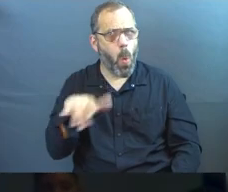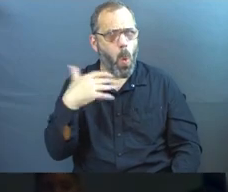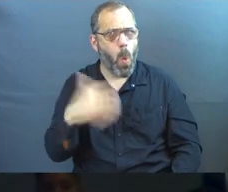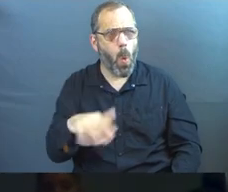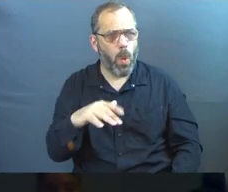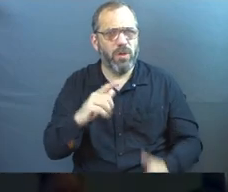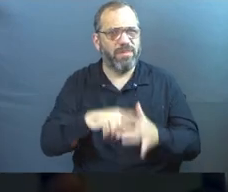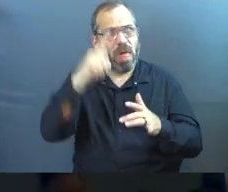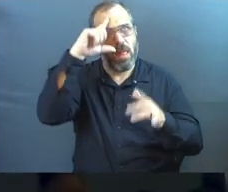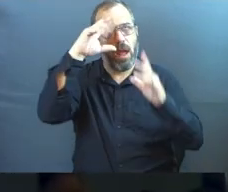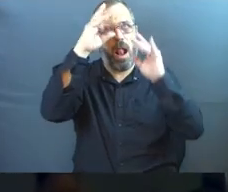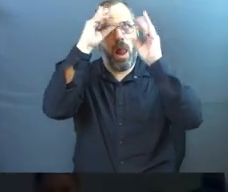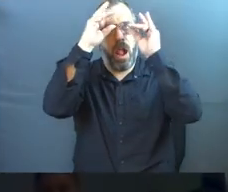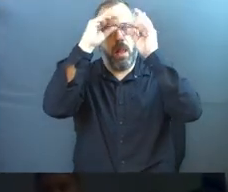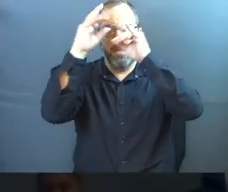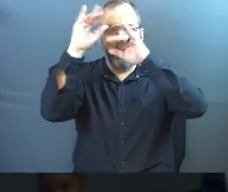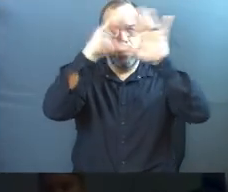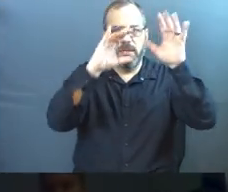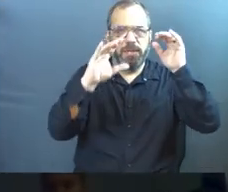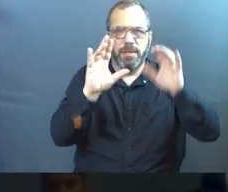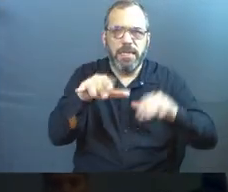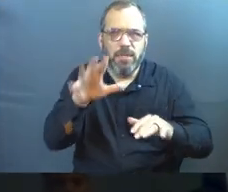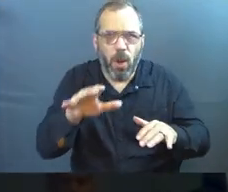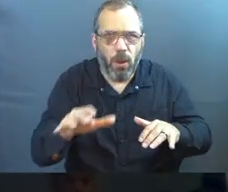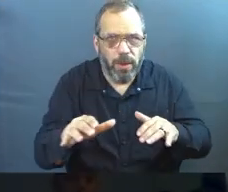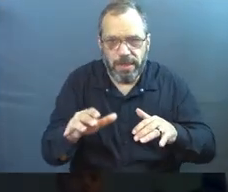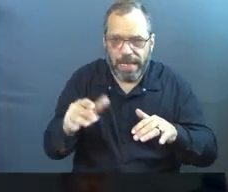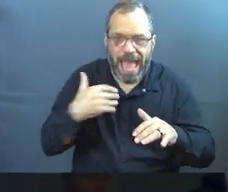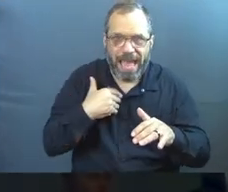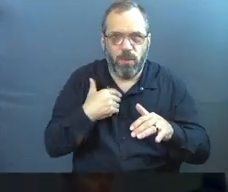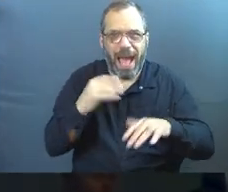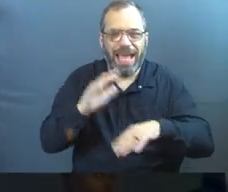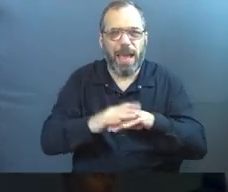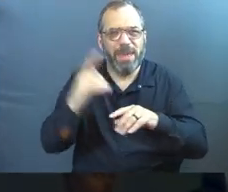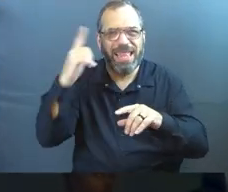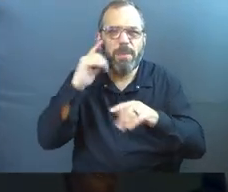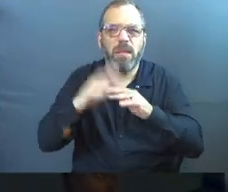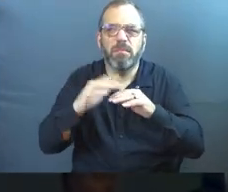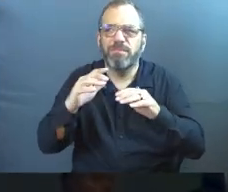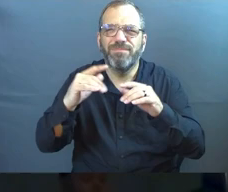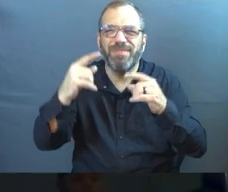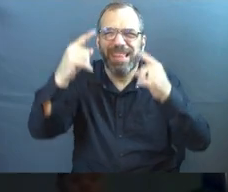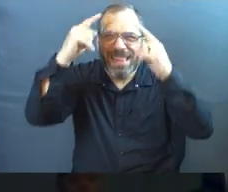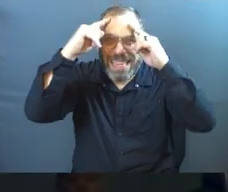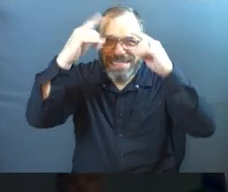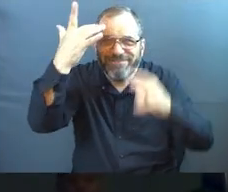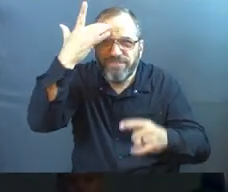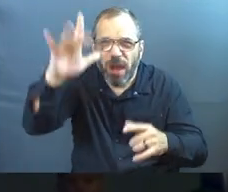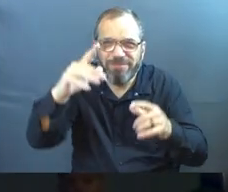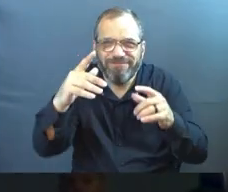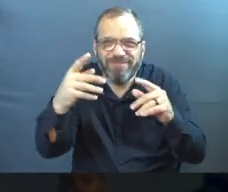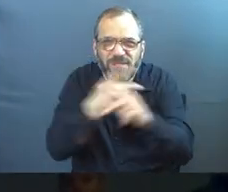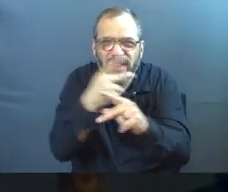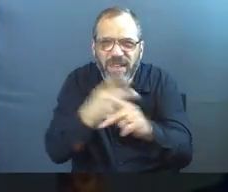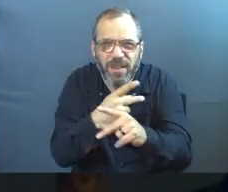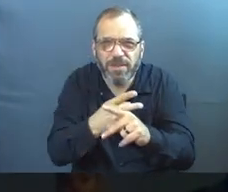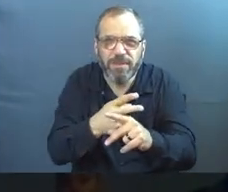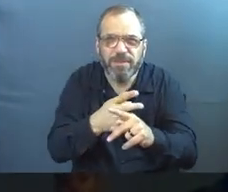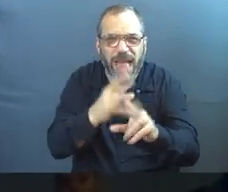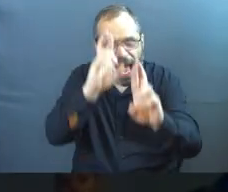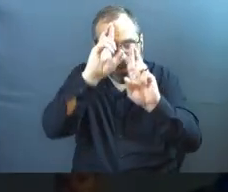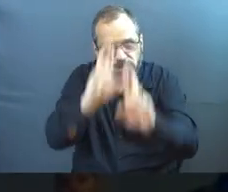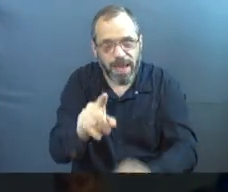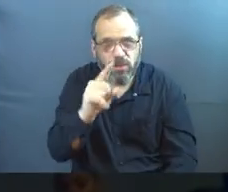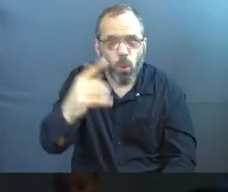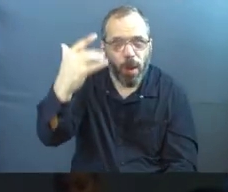a little bit brainy. And the reason I'm going to lean into the braininess of all this is because I respect